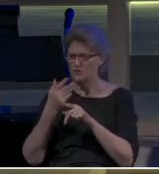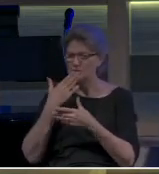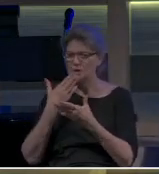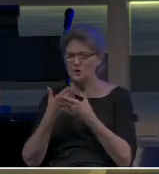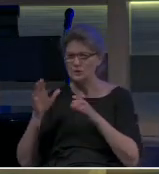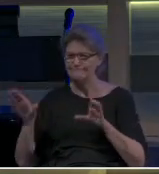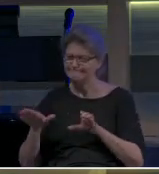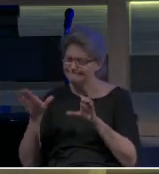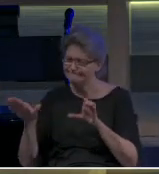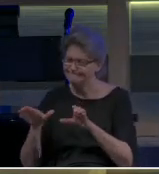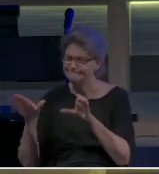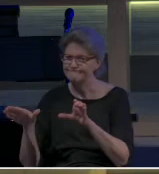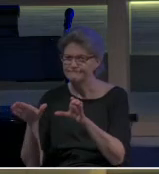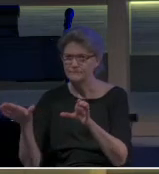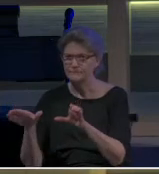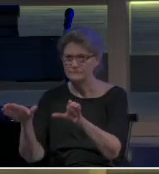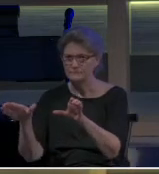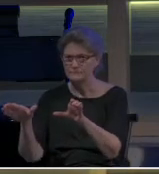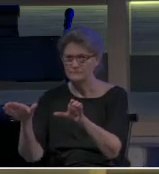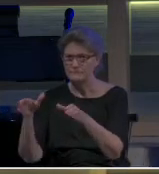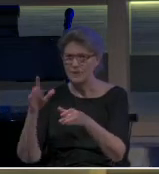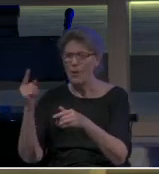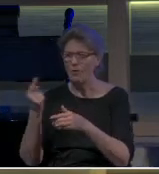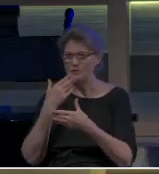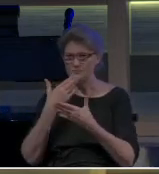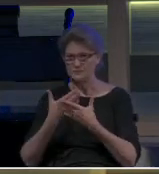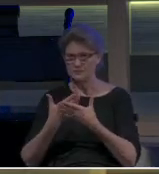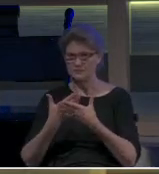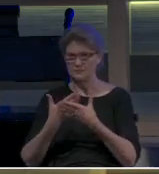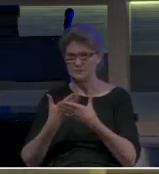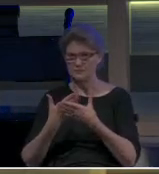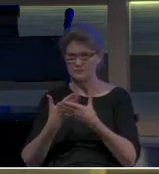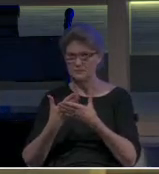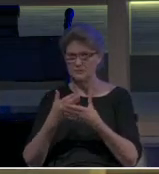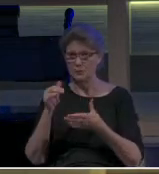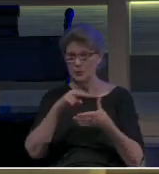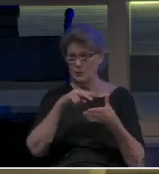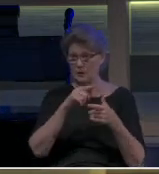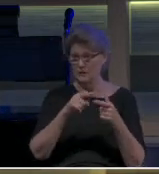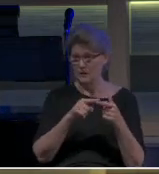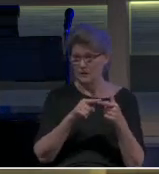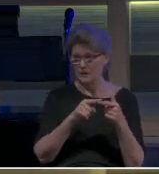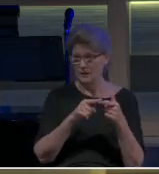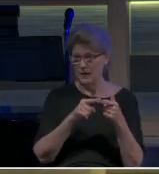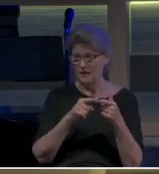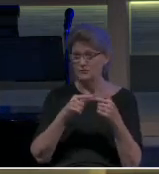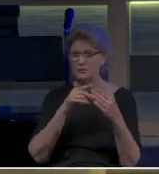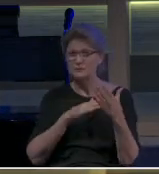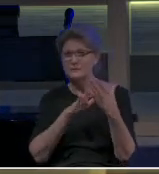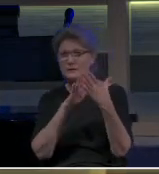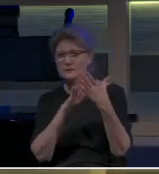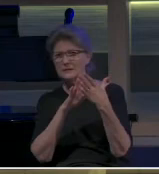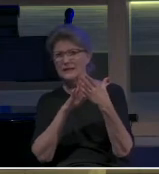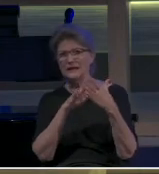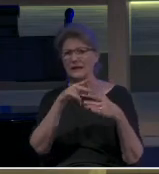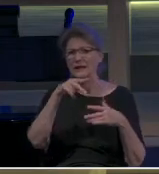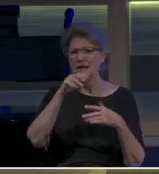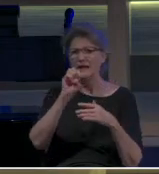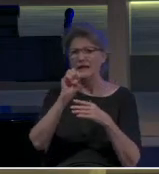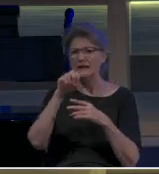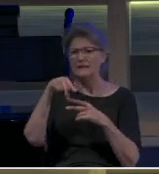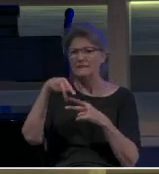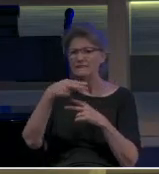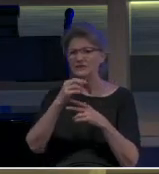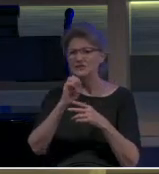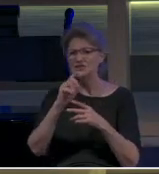To be engaging in good deeds. It's the same theme that we read about, as we've encountered before in Ephesians 2